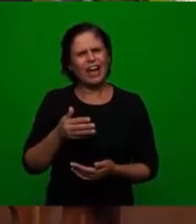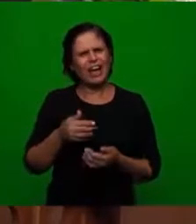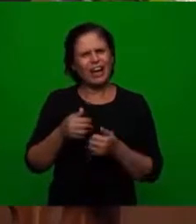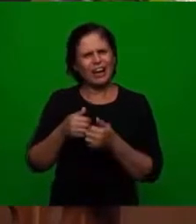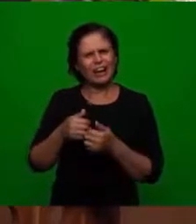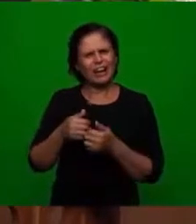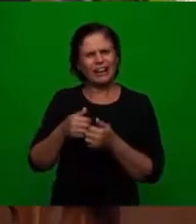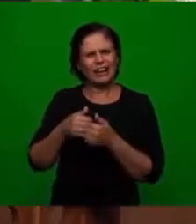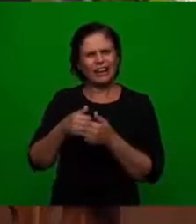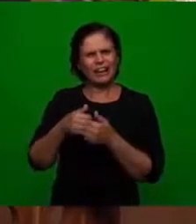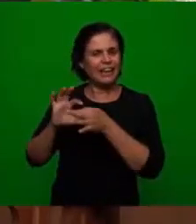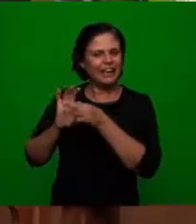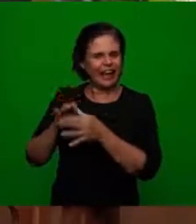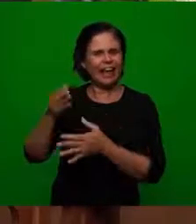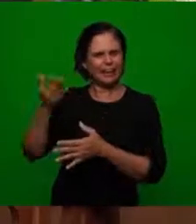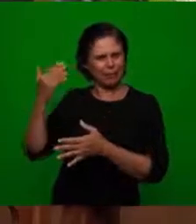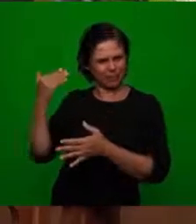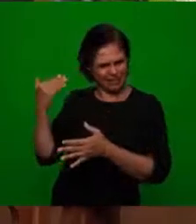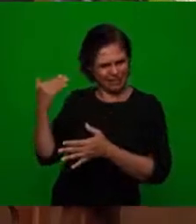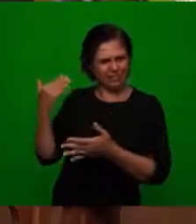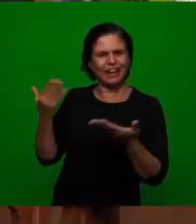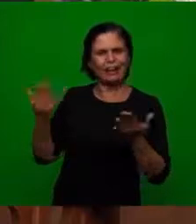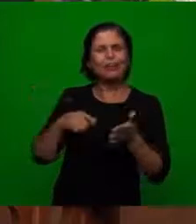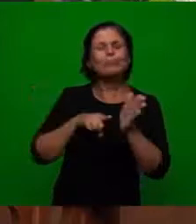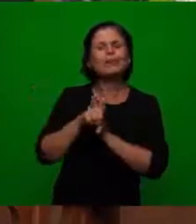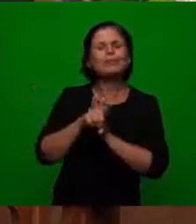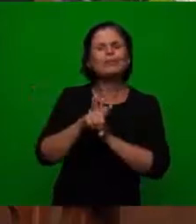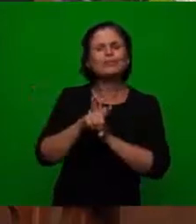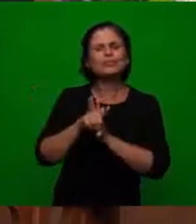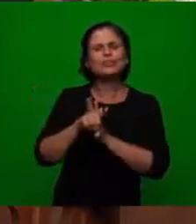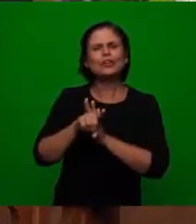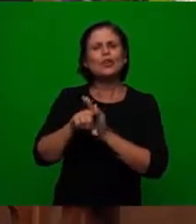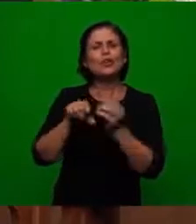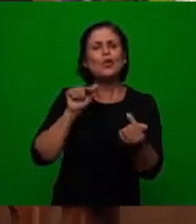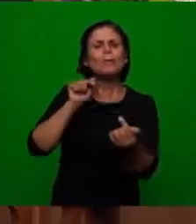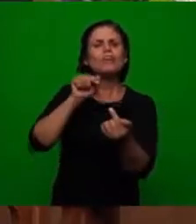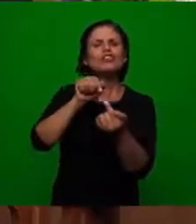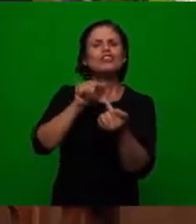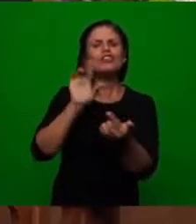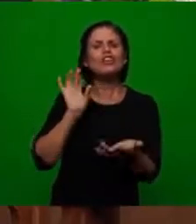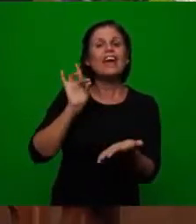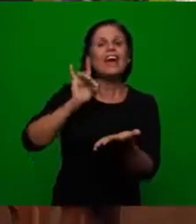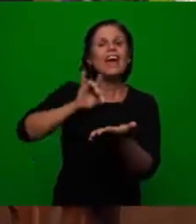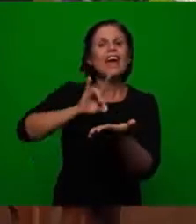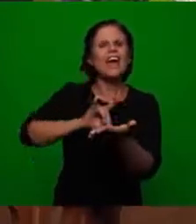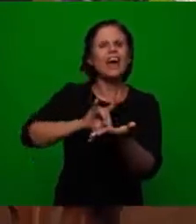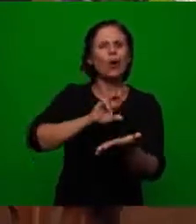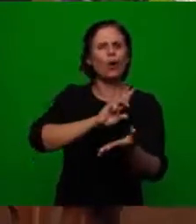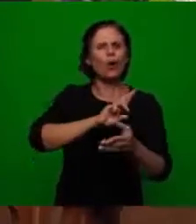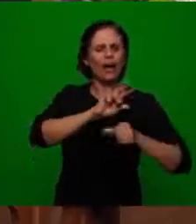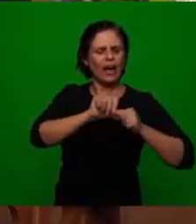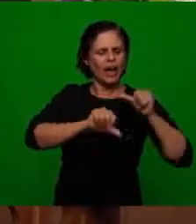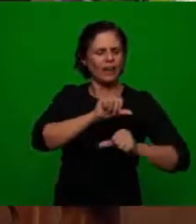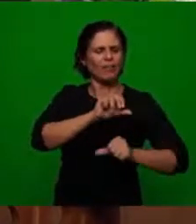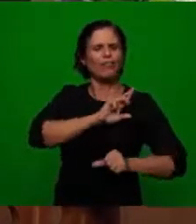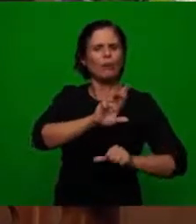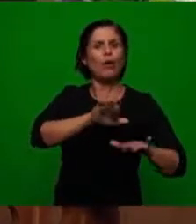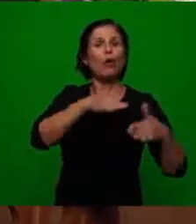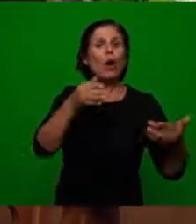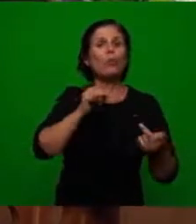what was the real objective of the reformation